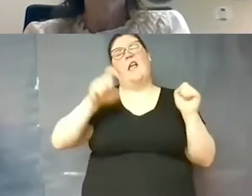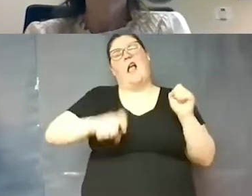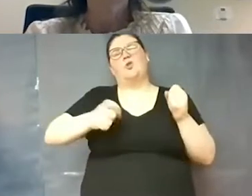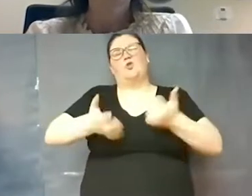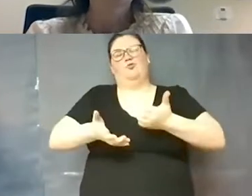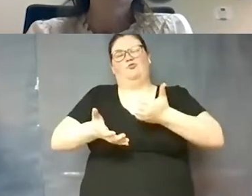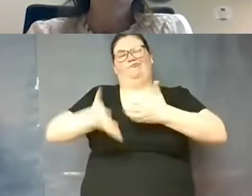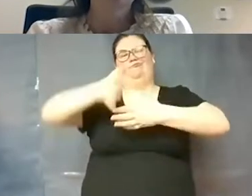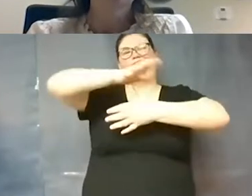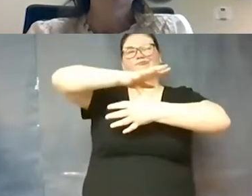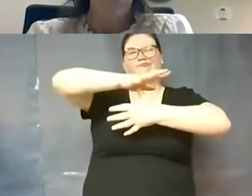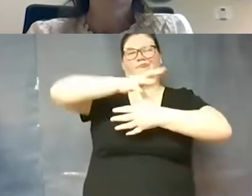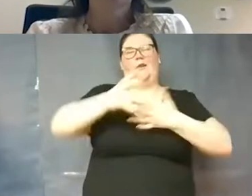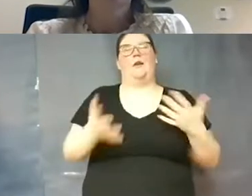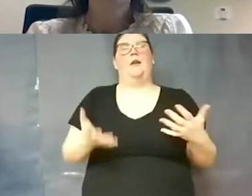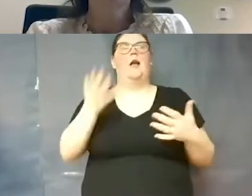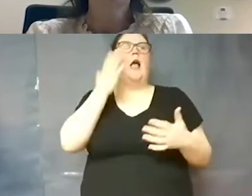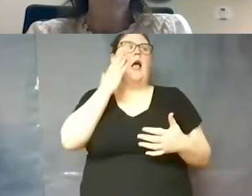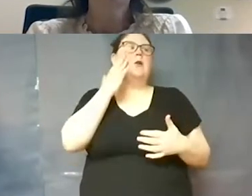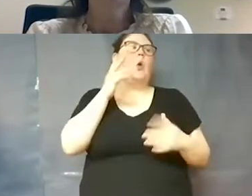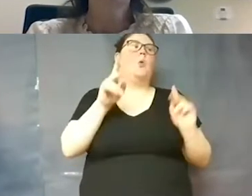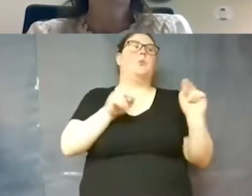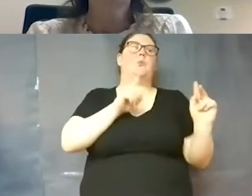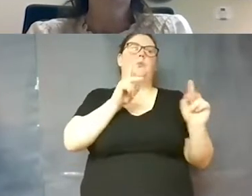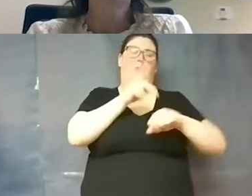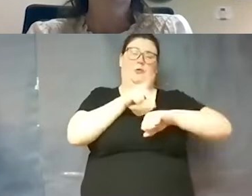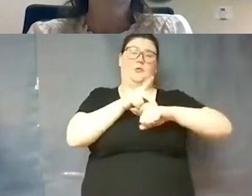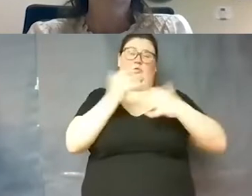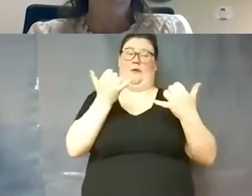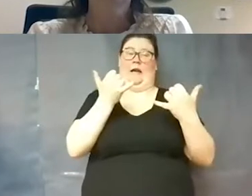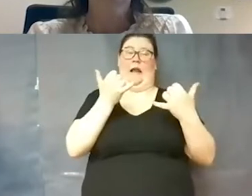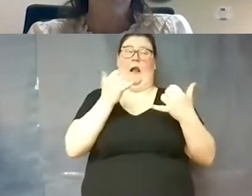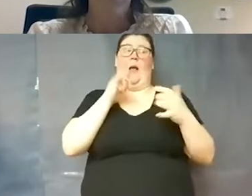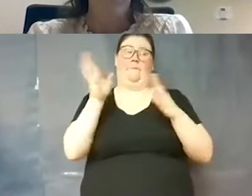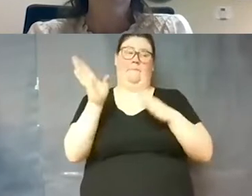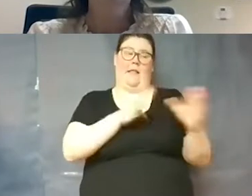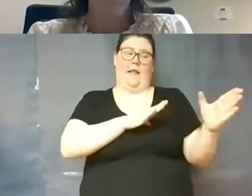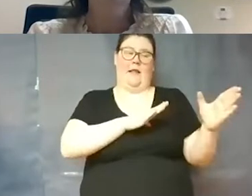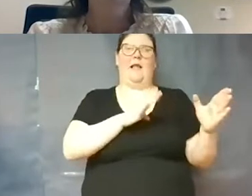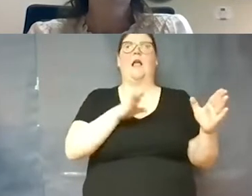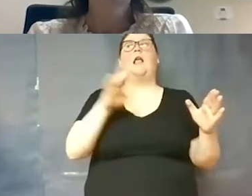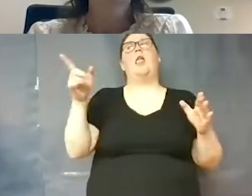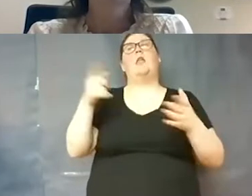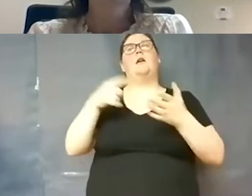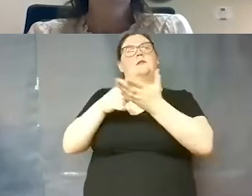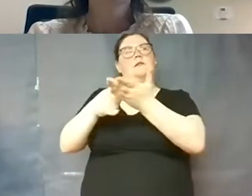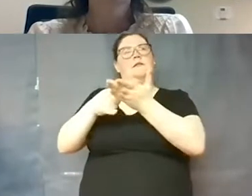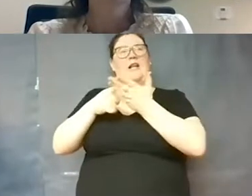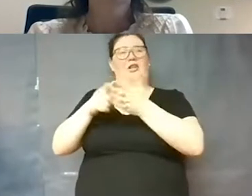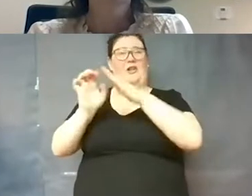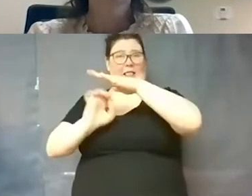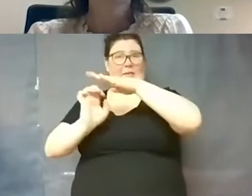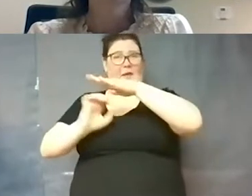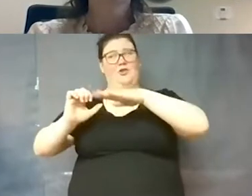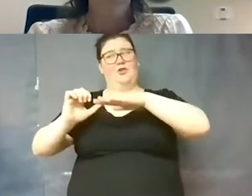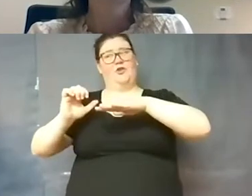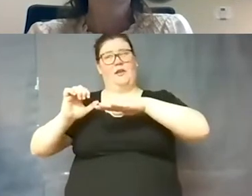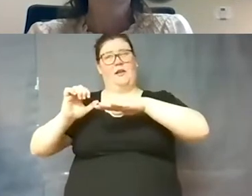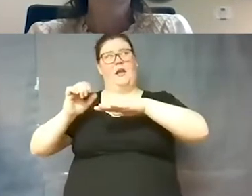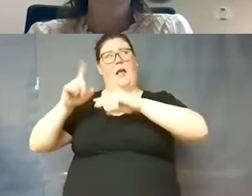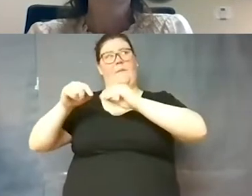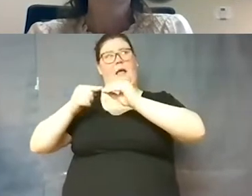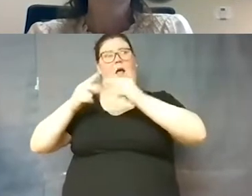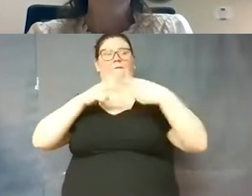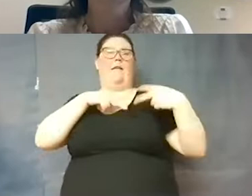um so i know that principles right now are planning there was a discussion in elementary the other day about valentine's